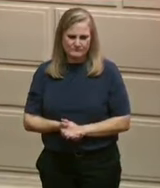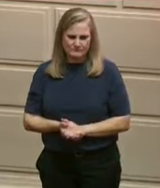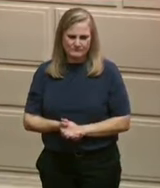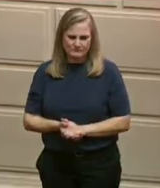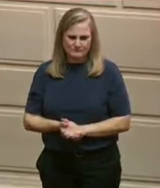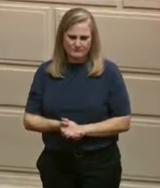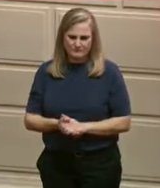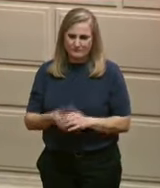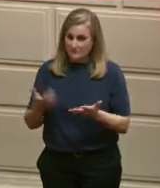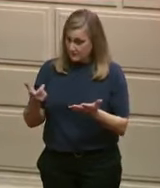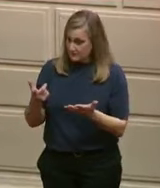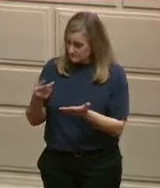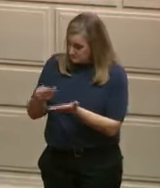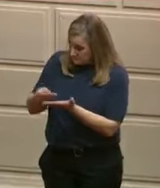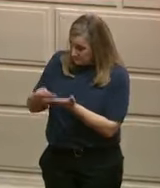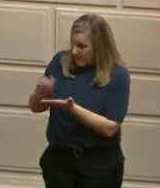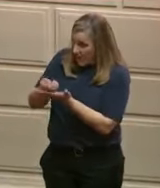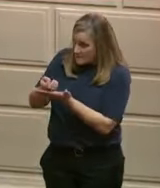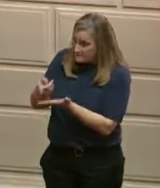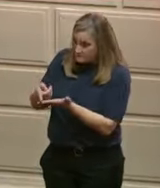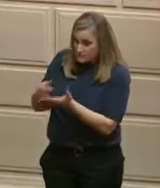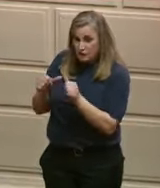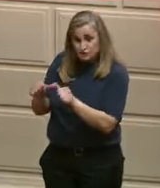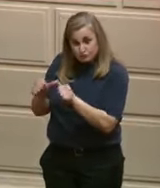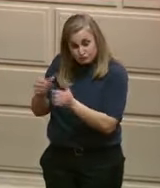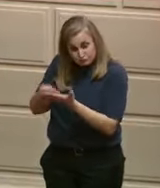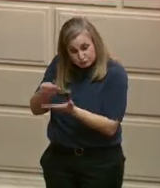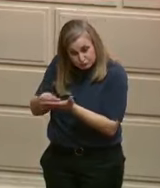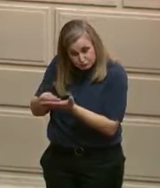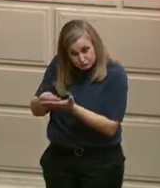jobs, and keeping our progress going.